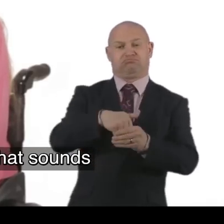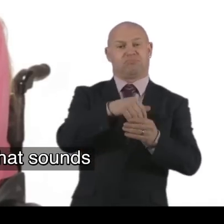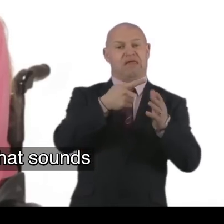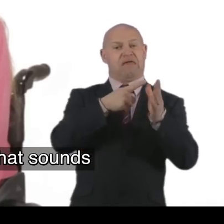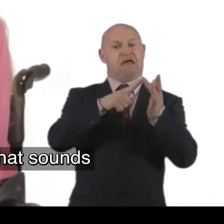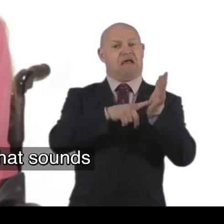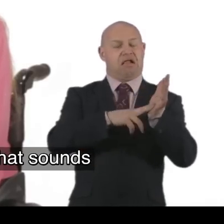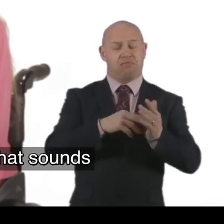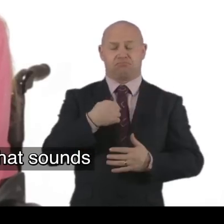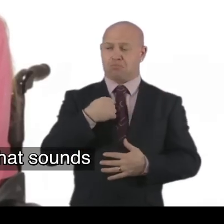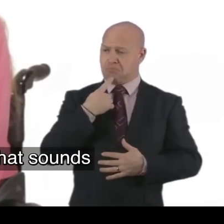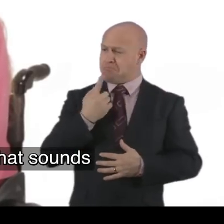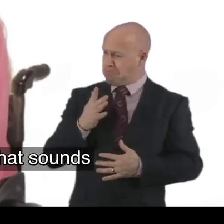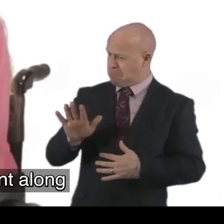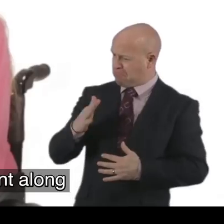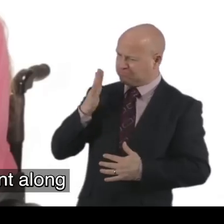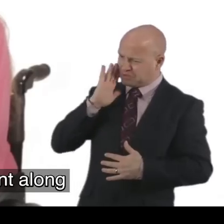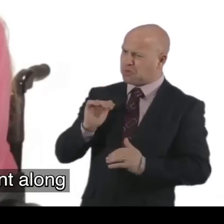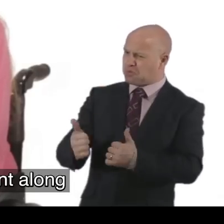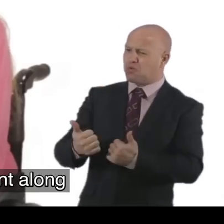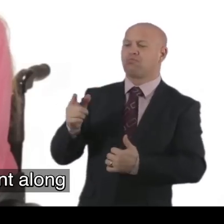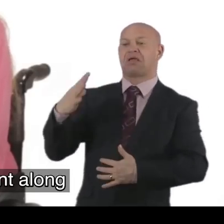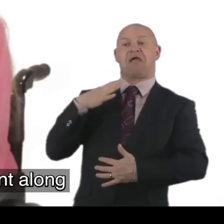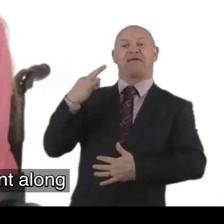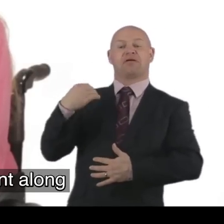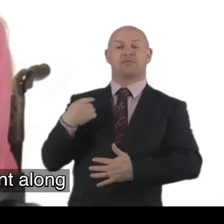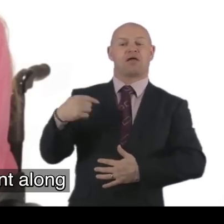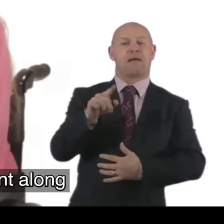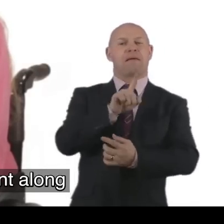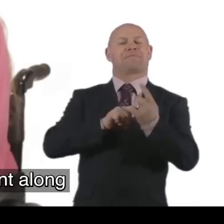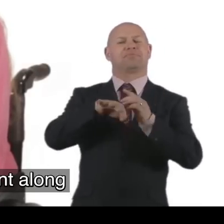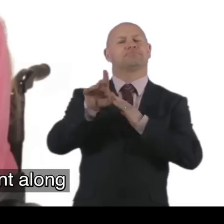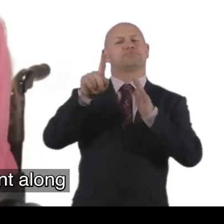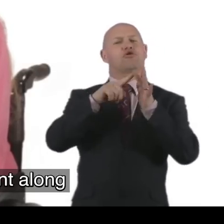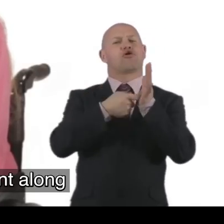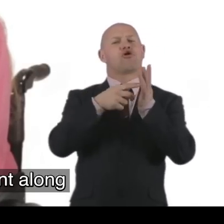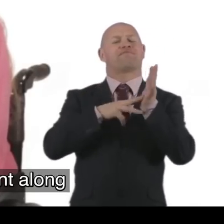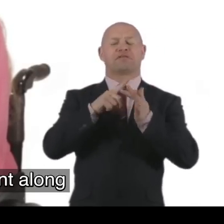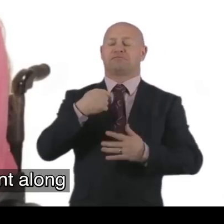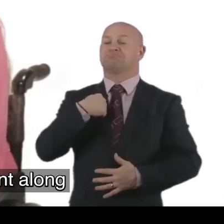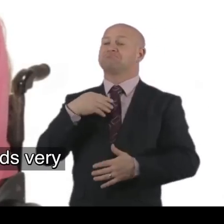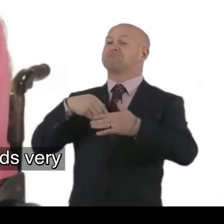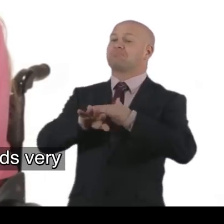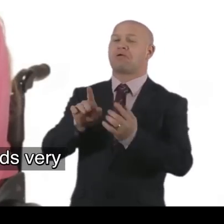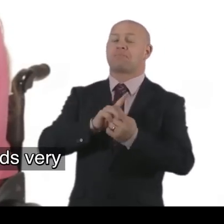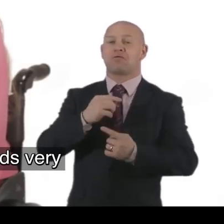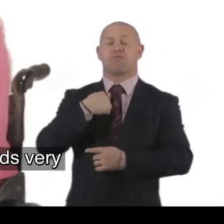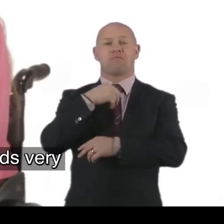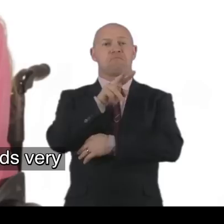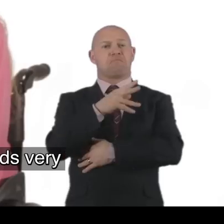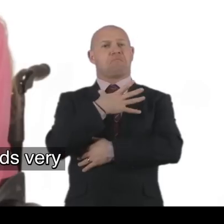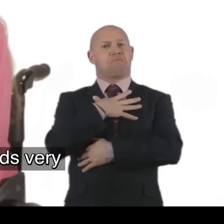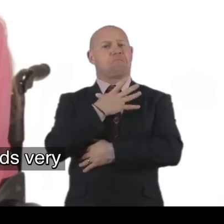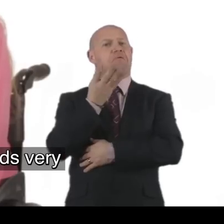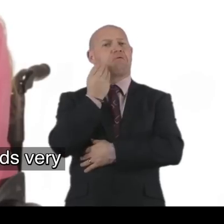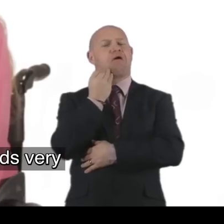AILN. I thought, that sounds quite good. She said, so she invited me to one of the meetings in Urban. So I went along to that and I was listening to it and I